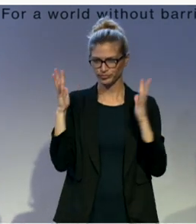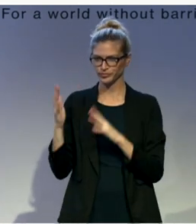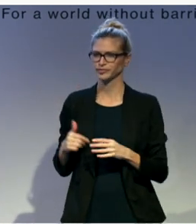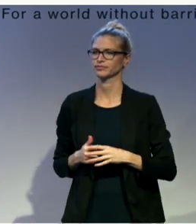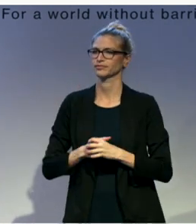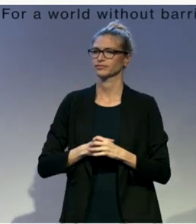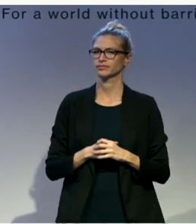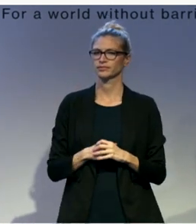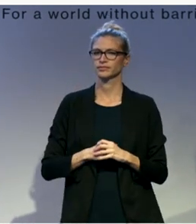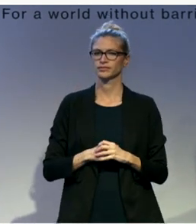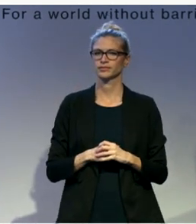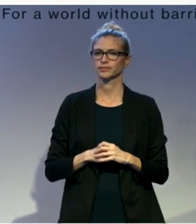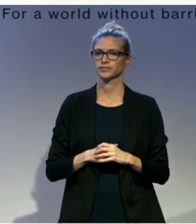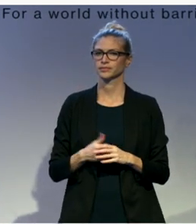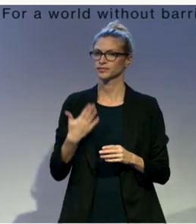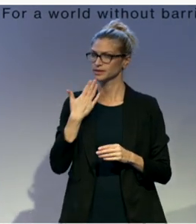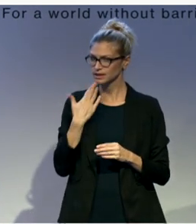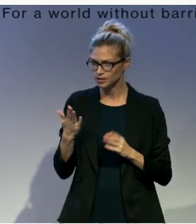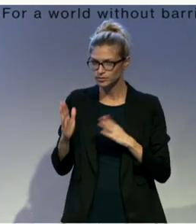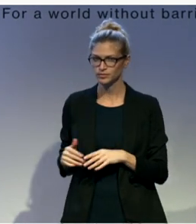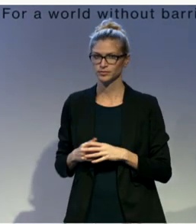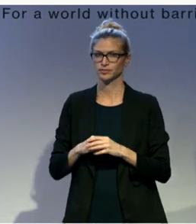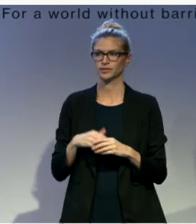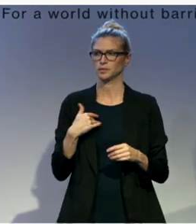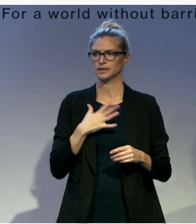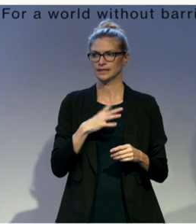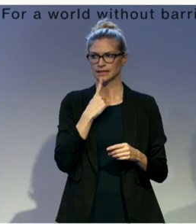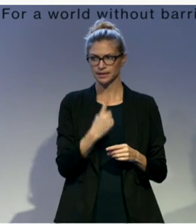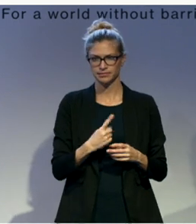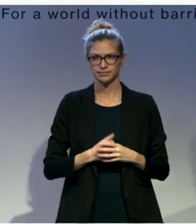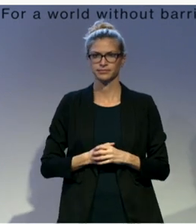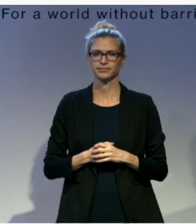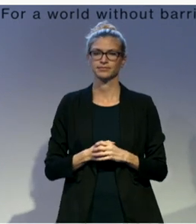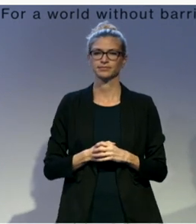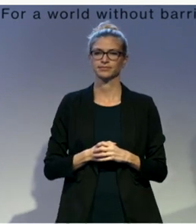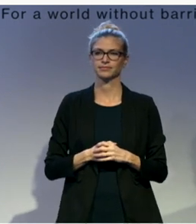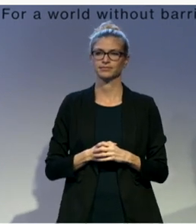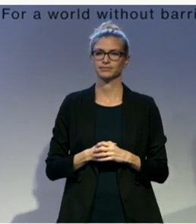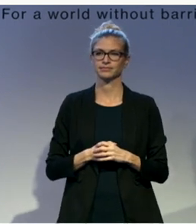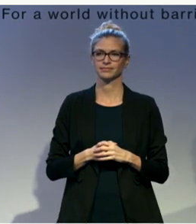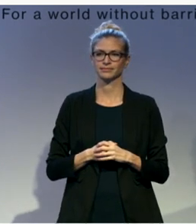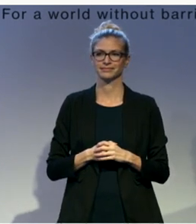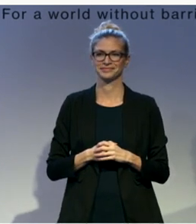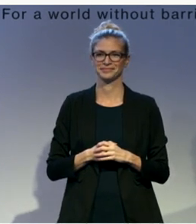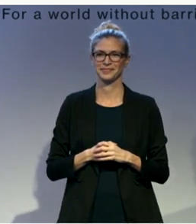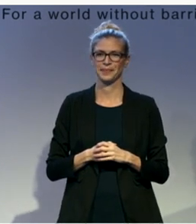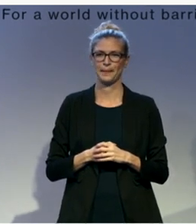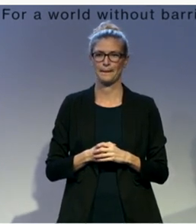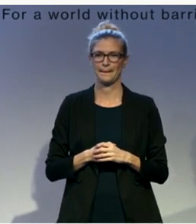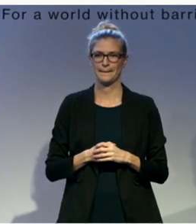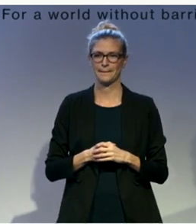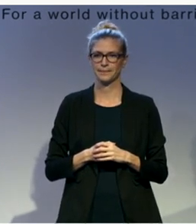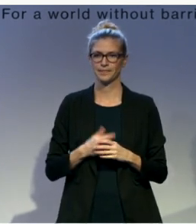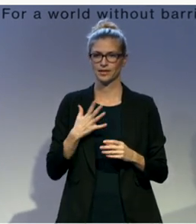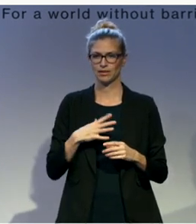And I must say that, I must say now to the mic that it's one of the things I love about Zero